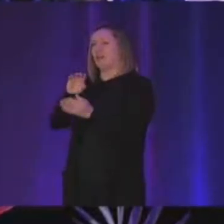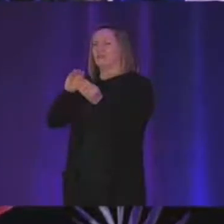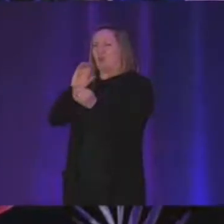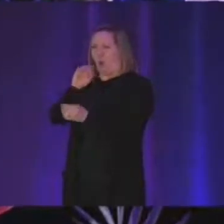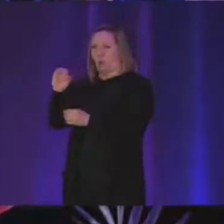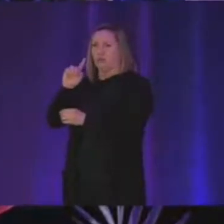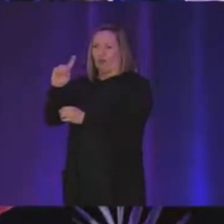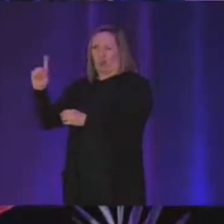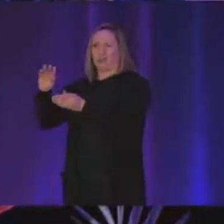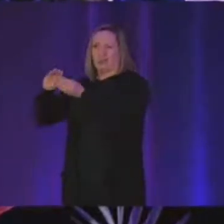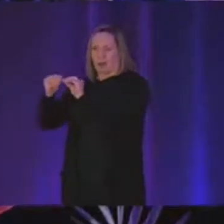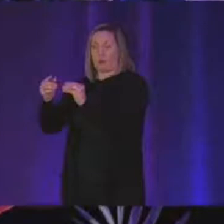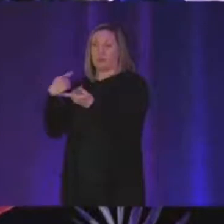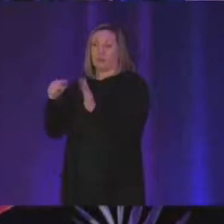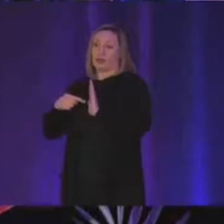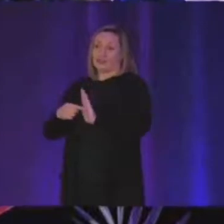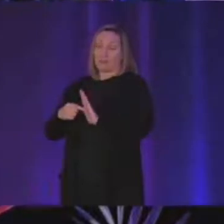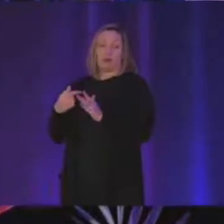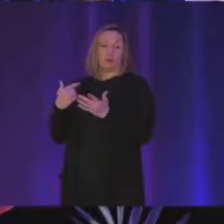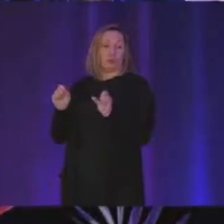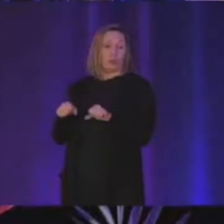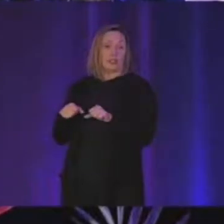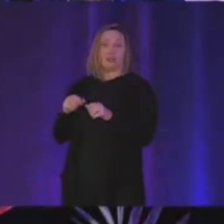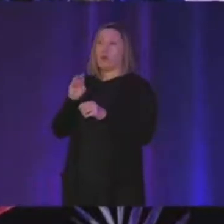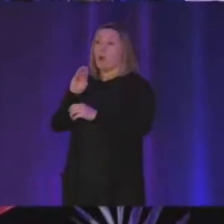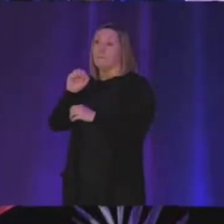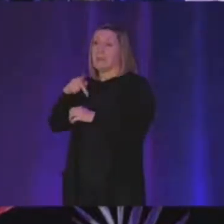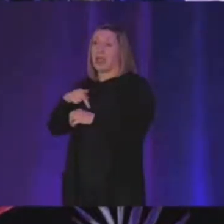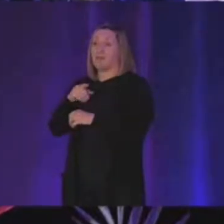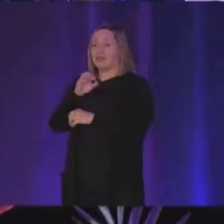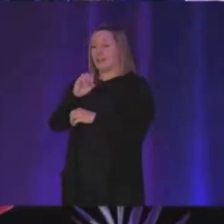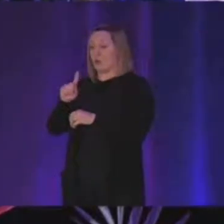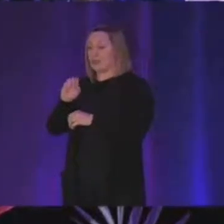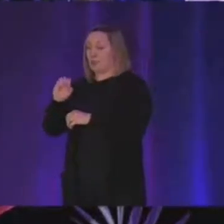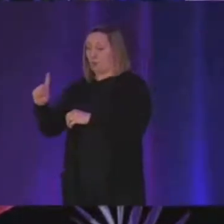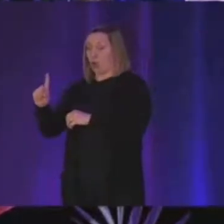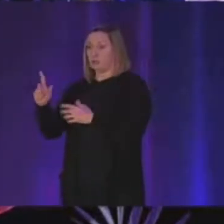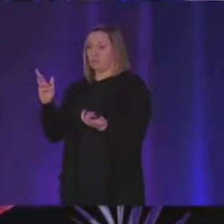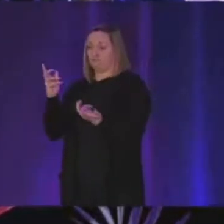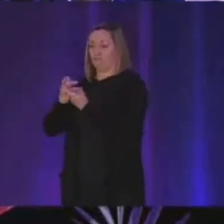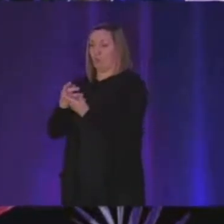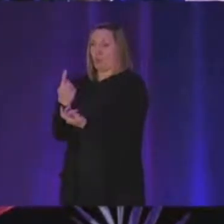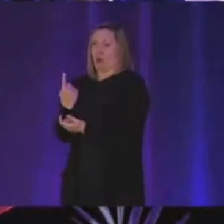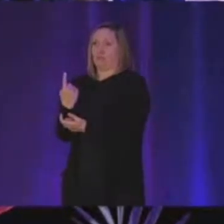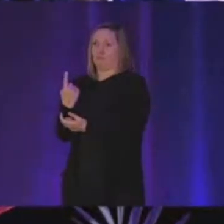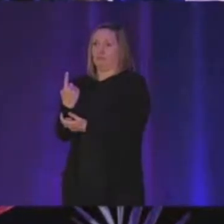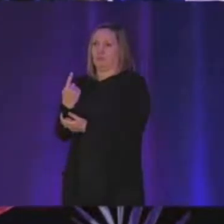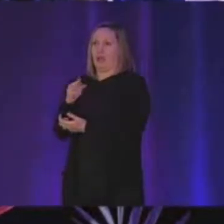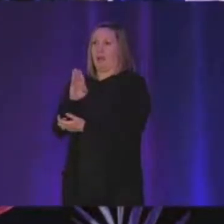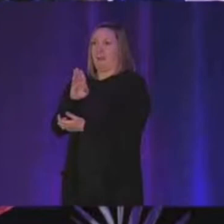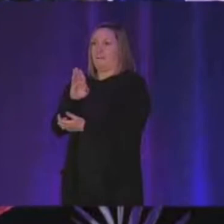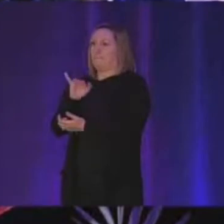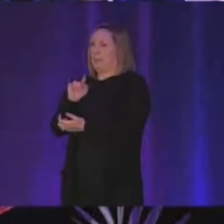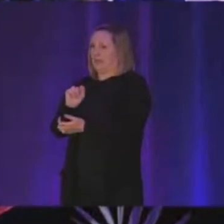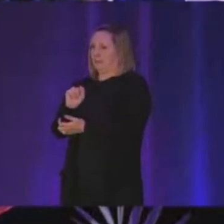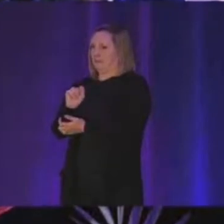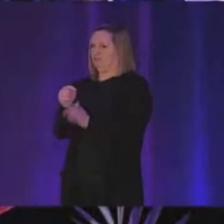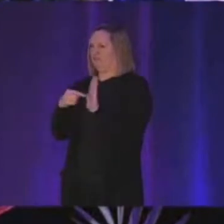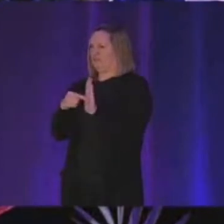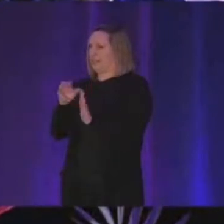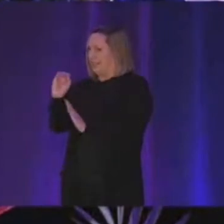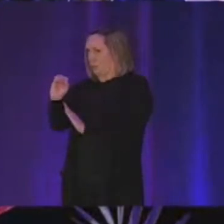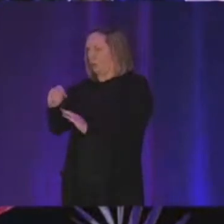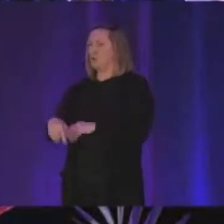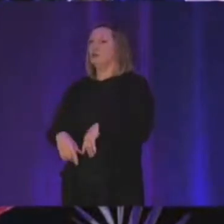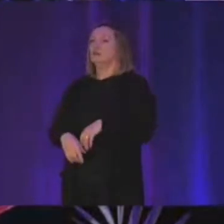and so for example what you can do is uh to map zero one zero one to like only one bit like zero you can